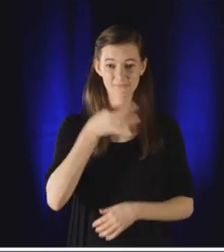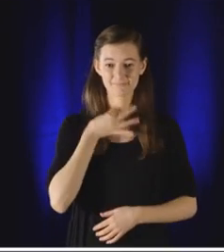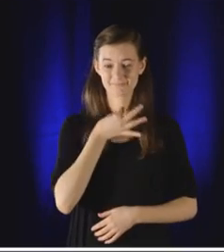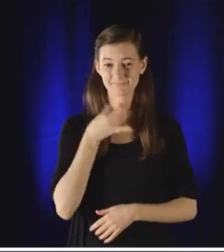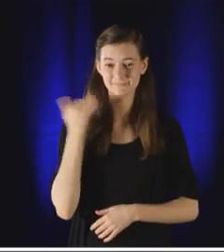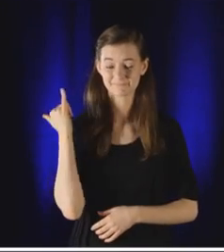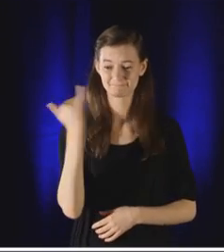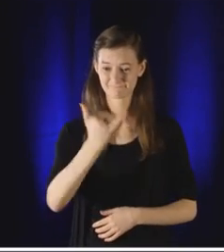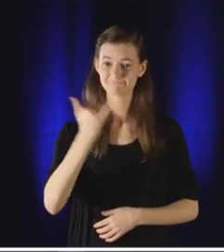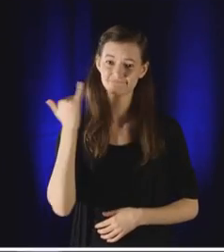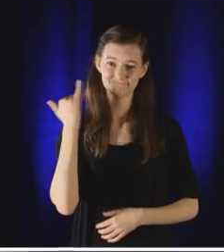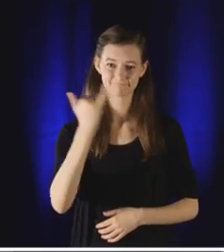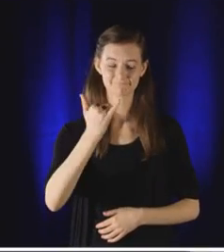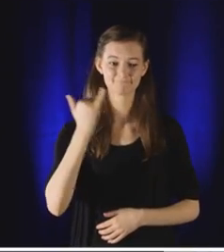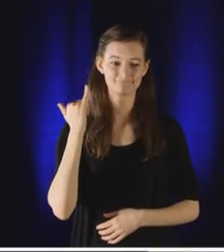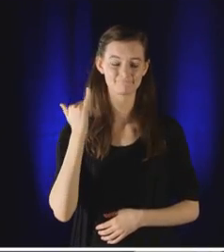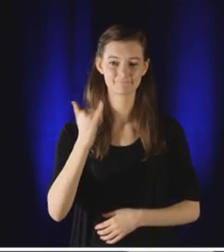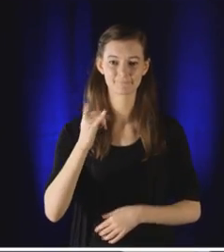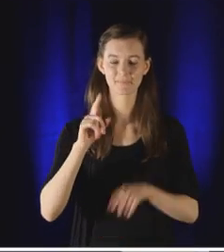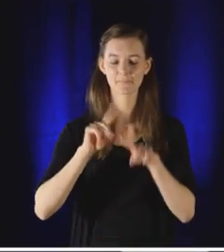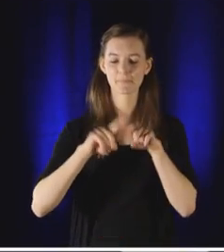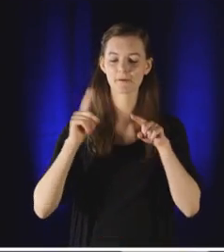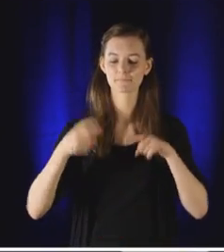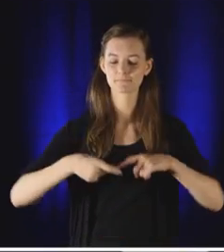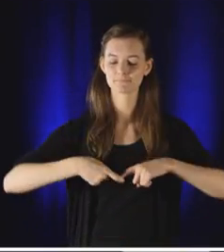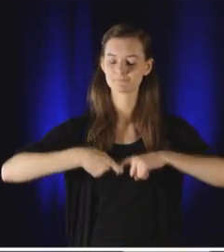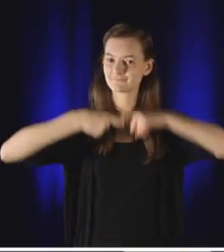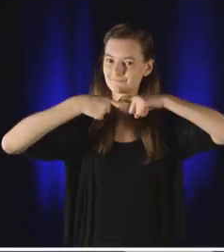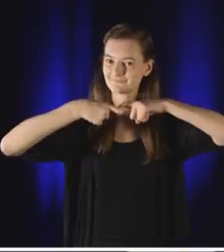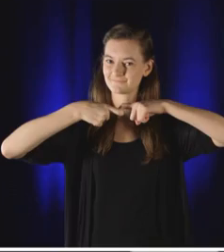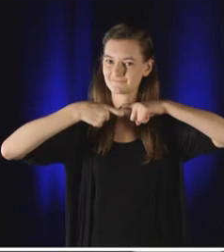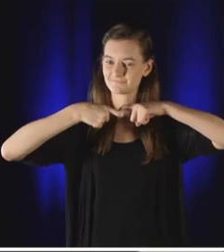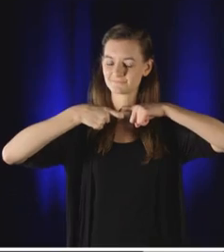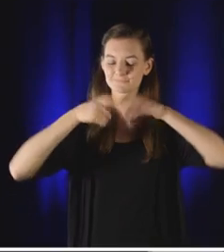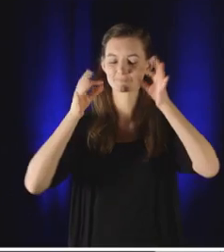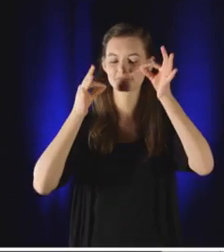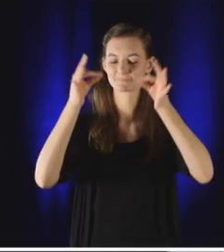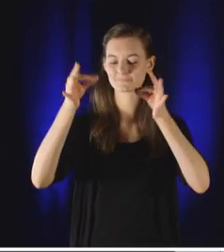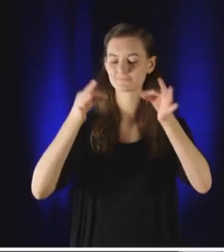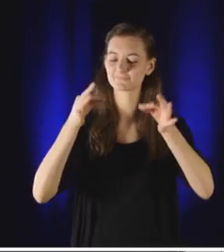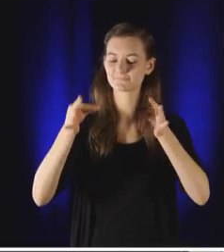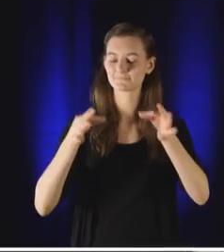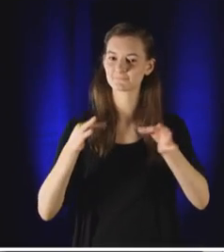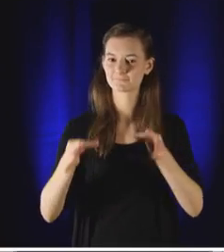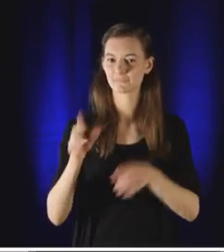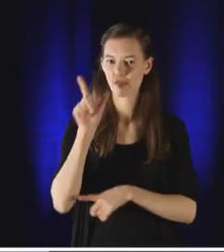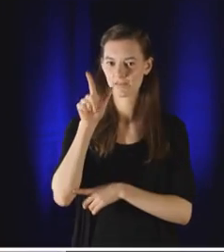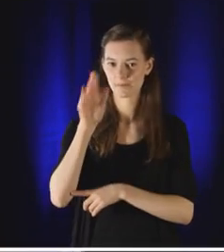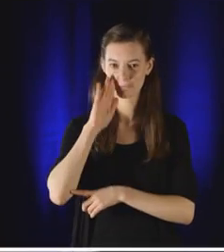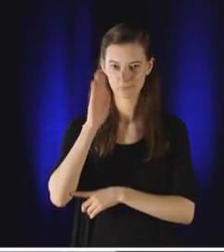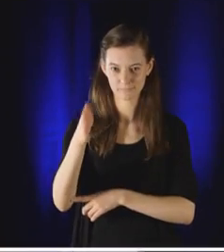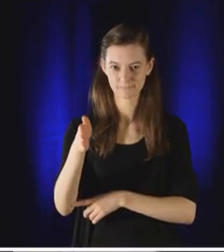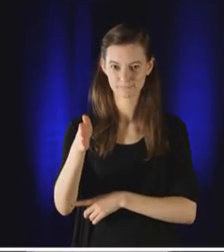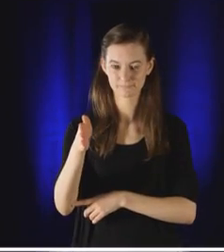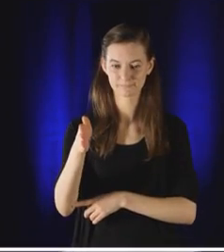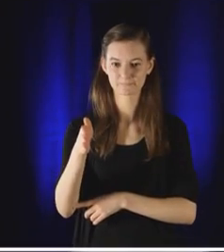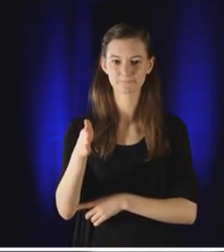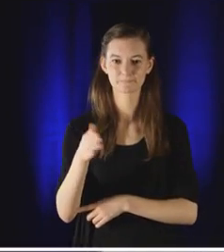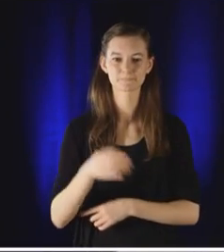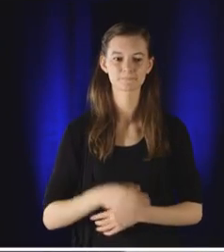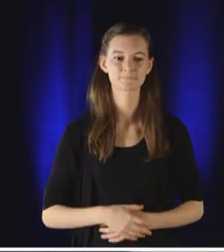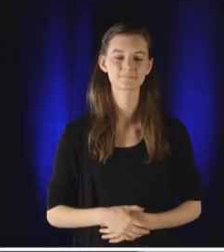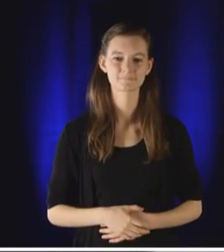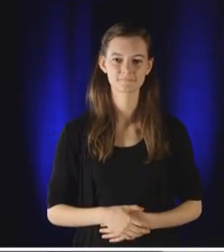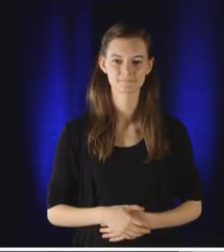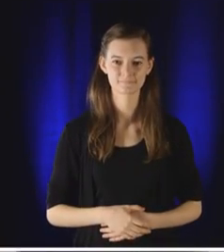By now I hope this question is something that you have in common with this young man, and we're going to build a little suspense and talk about that more